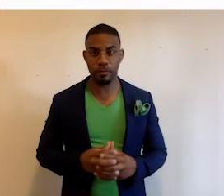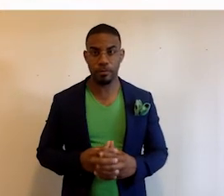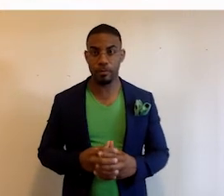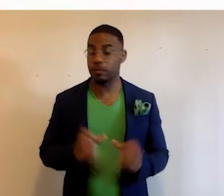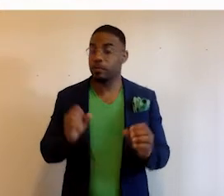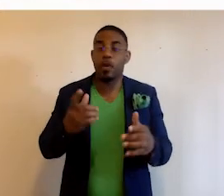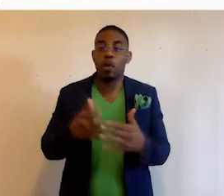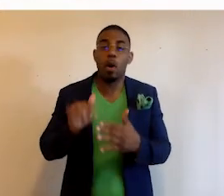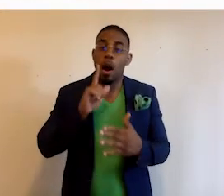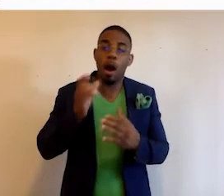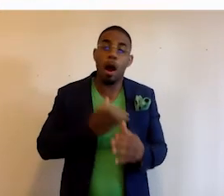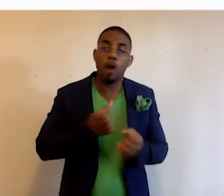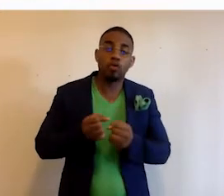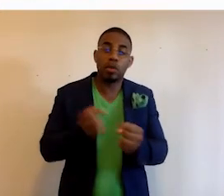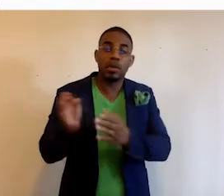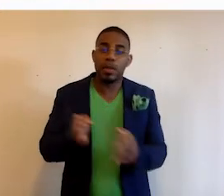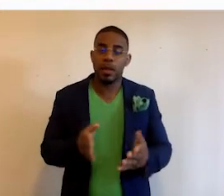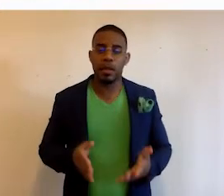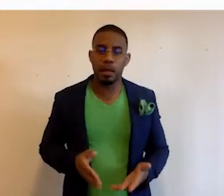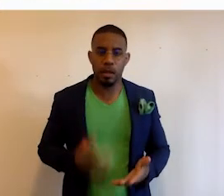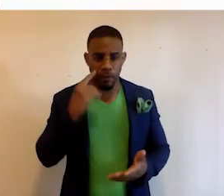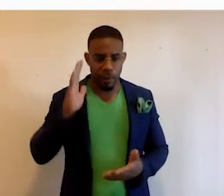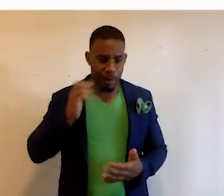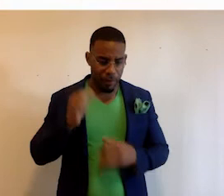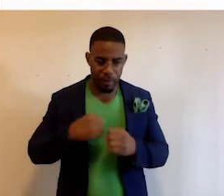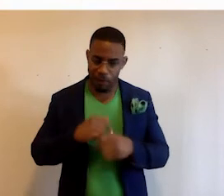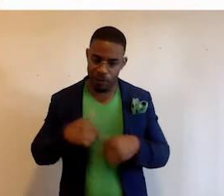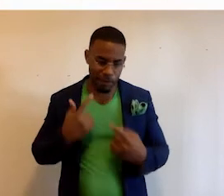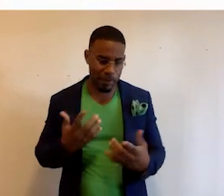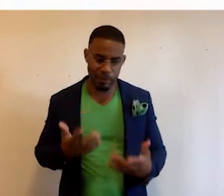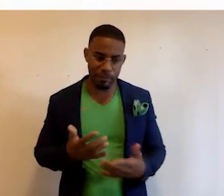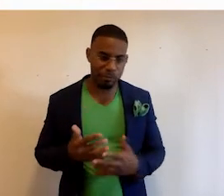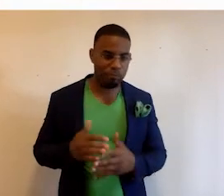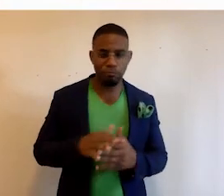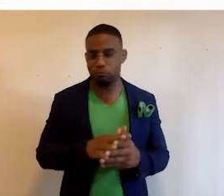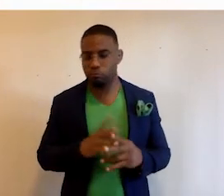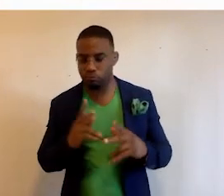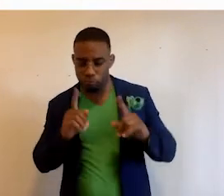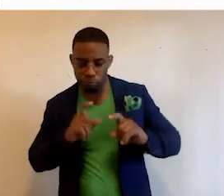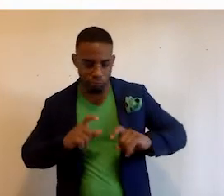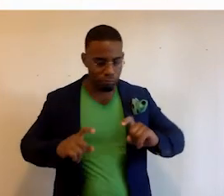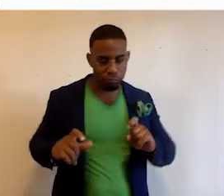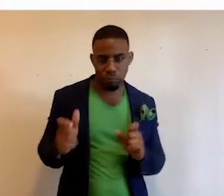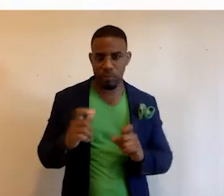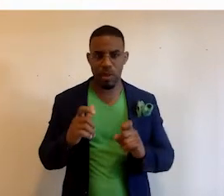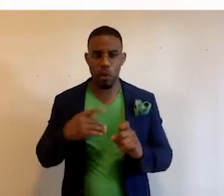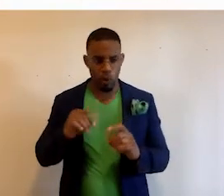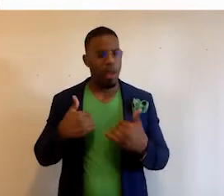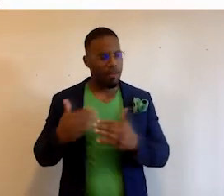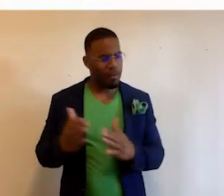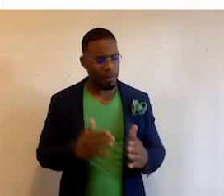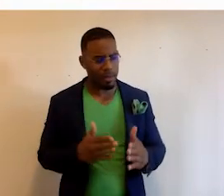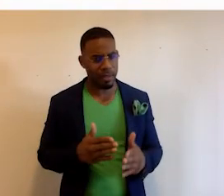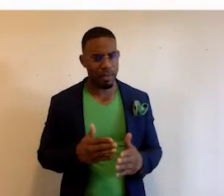So what is our strategic plan? Well, for the past few years, we've just been kind of fumbling around and pulling things together. But we do have a plan